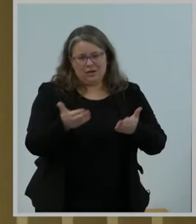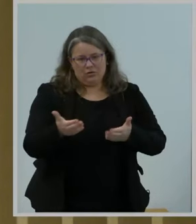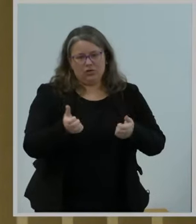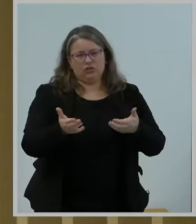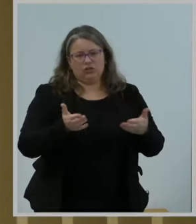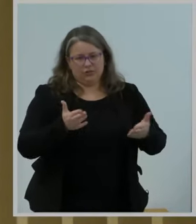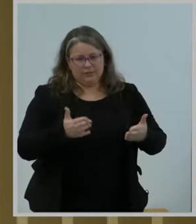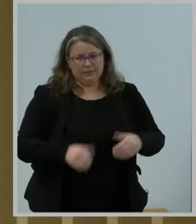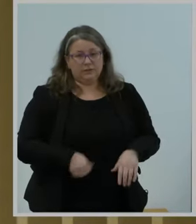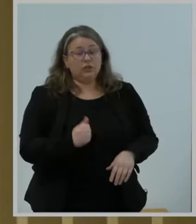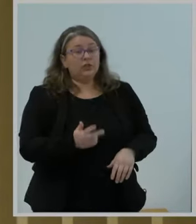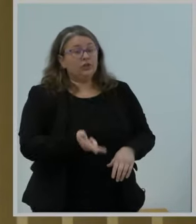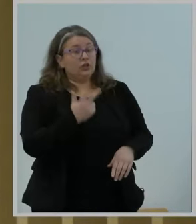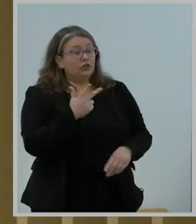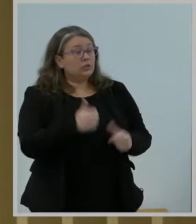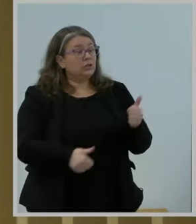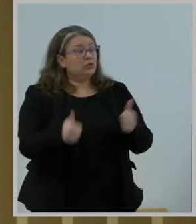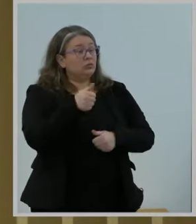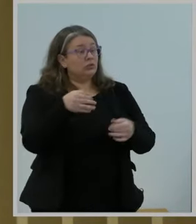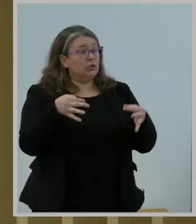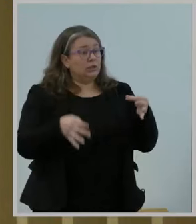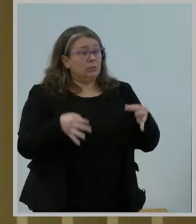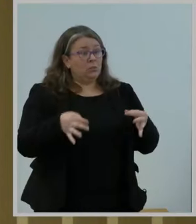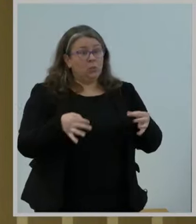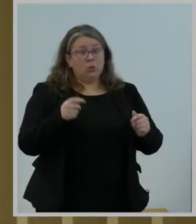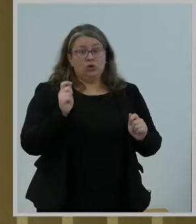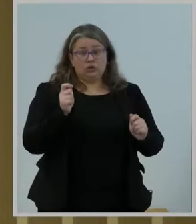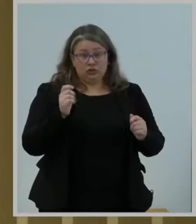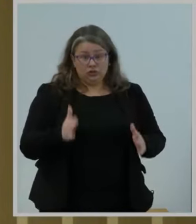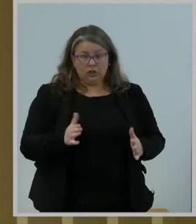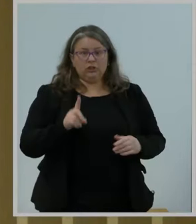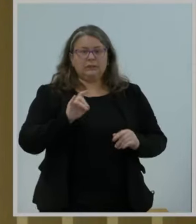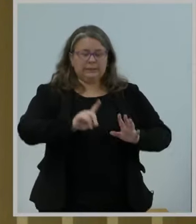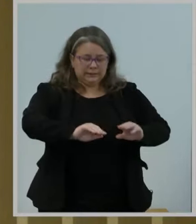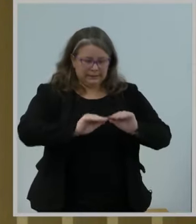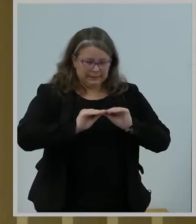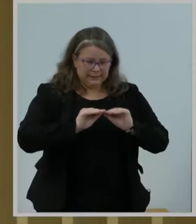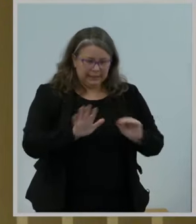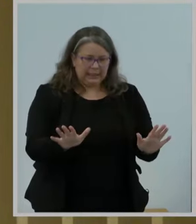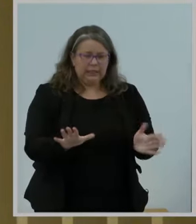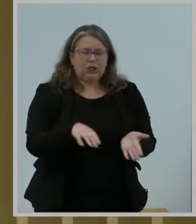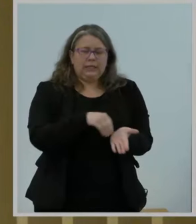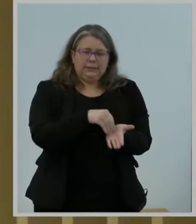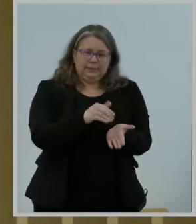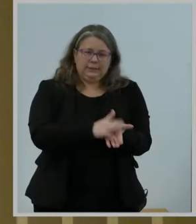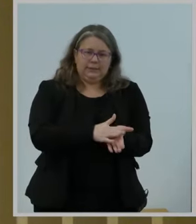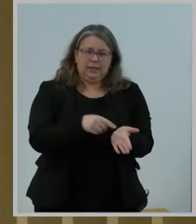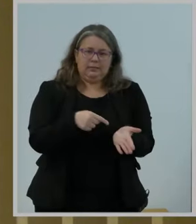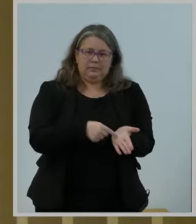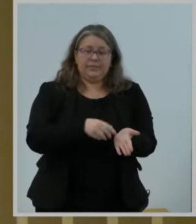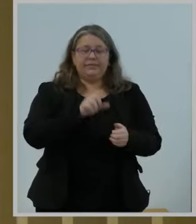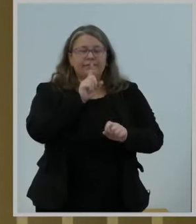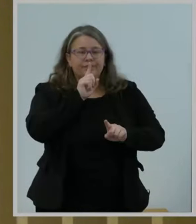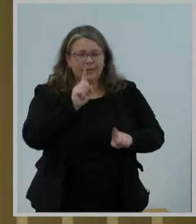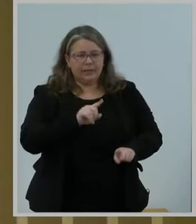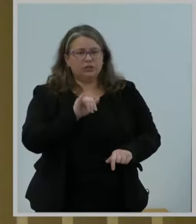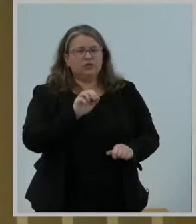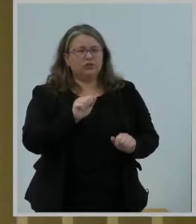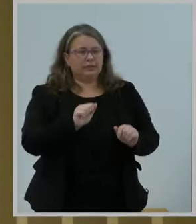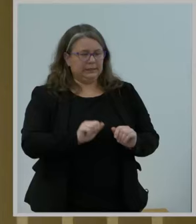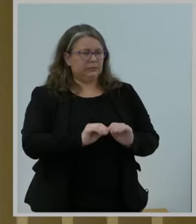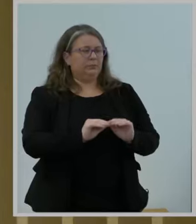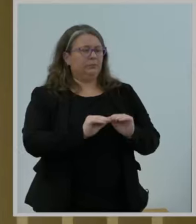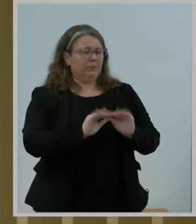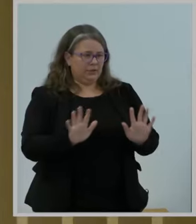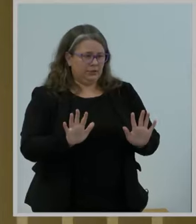stated that the answer was, quote, perfectly clear. How many judges have ever said